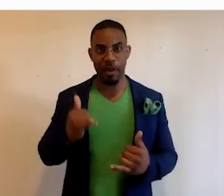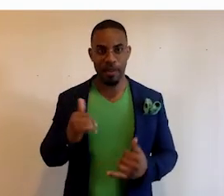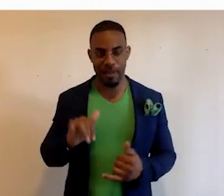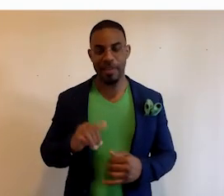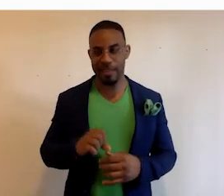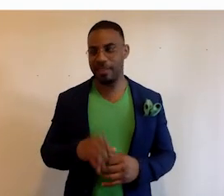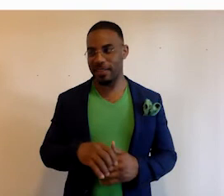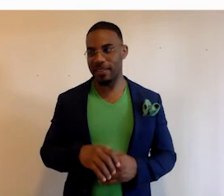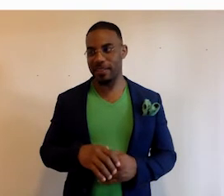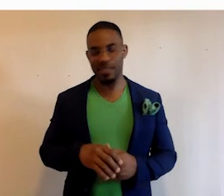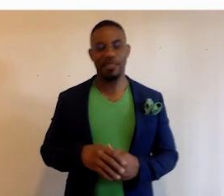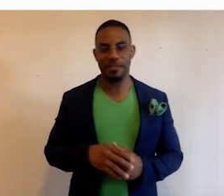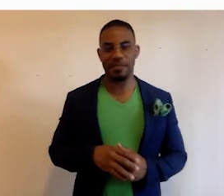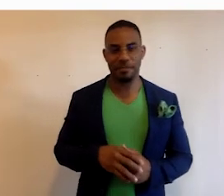yeah, yeah.